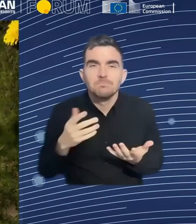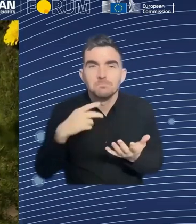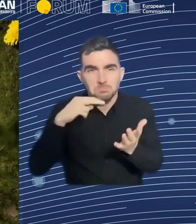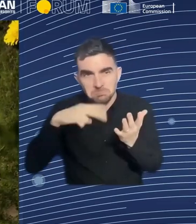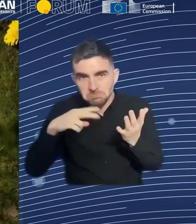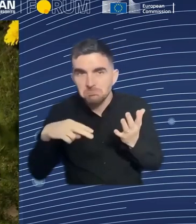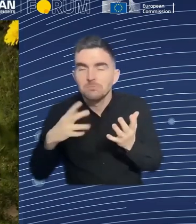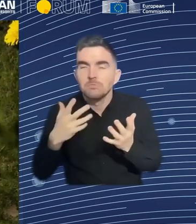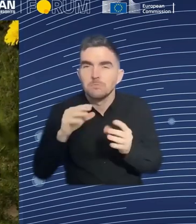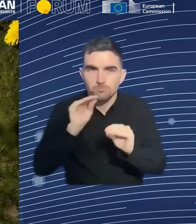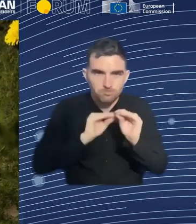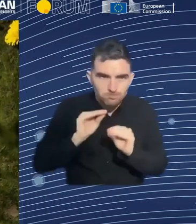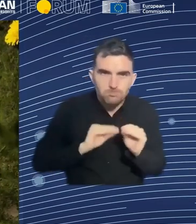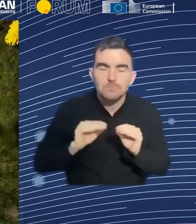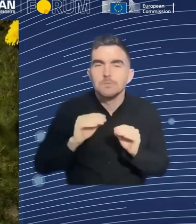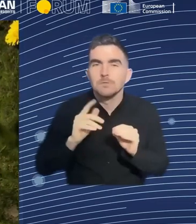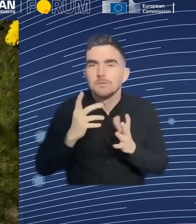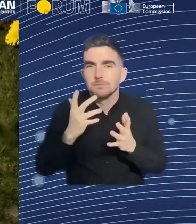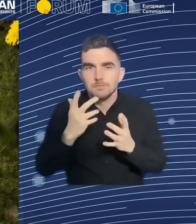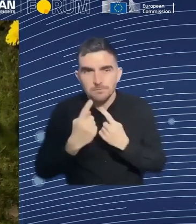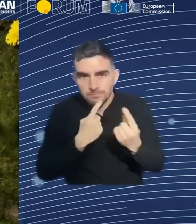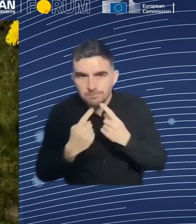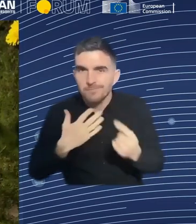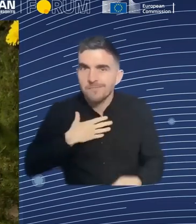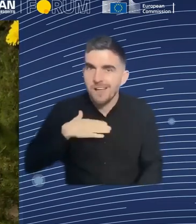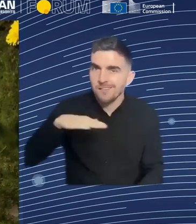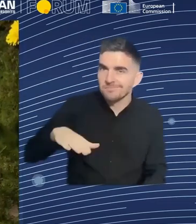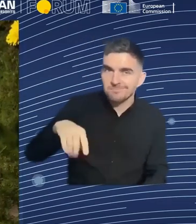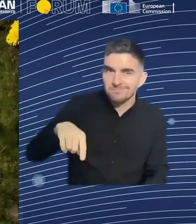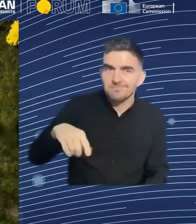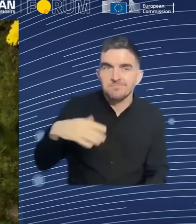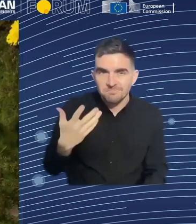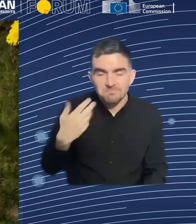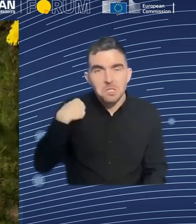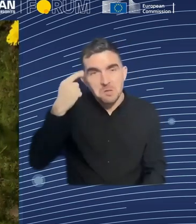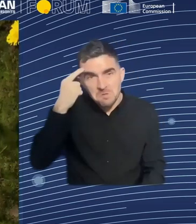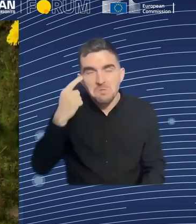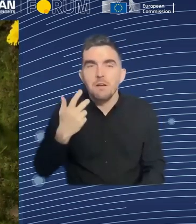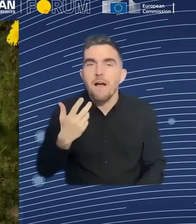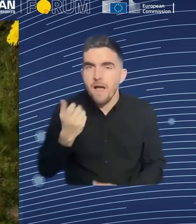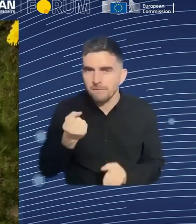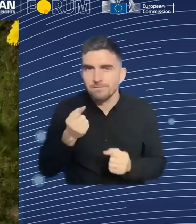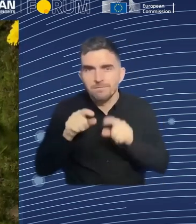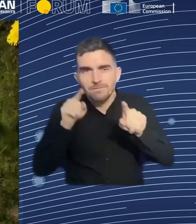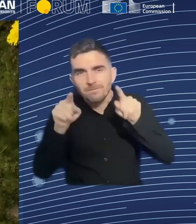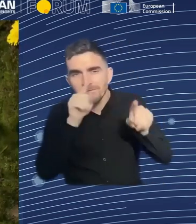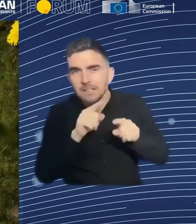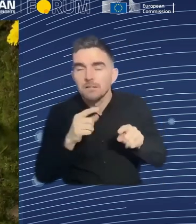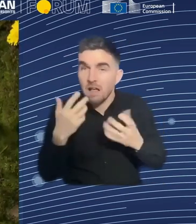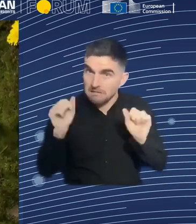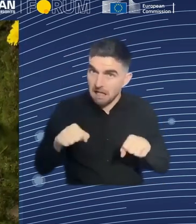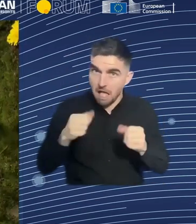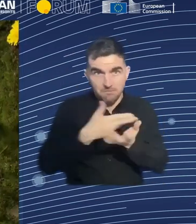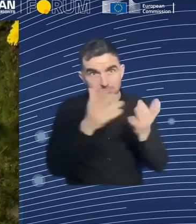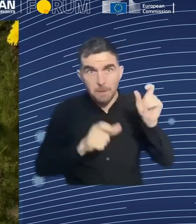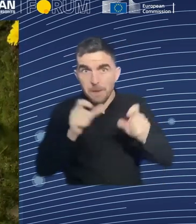people to go inside and use. And obviously, you know, our mechanics needs to kind of work at a